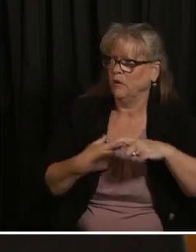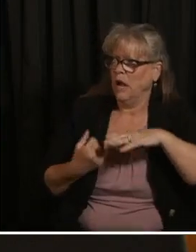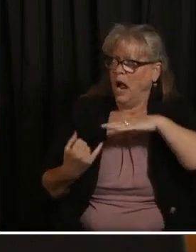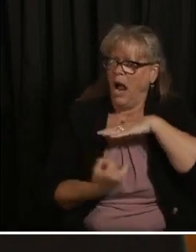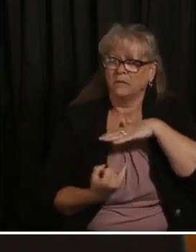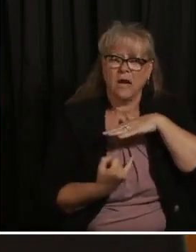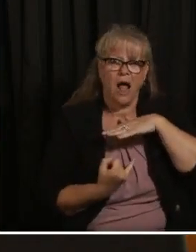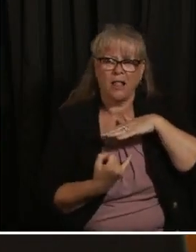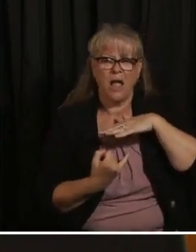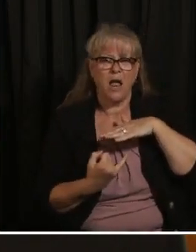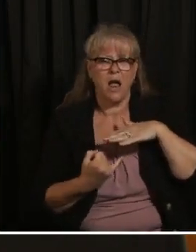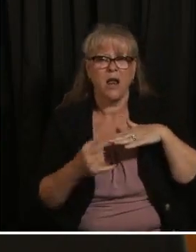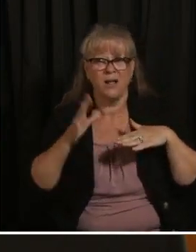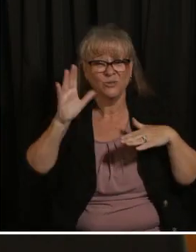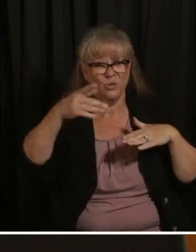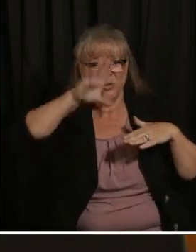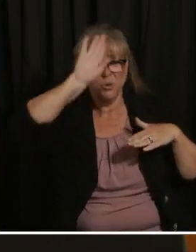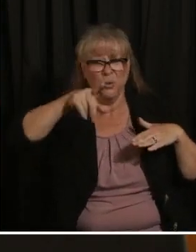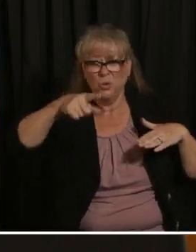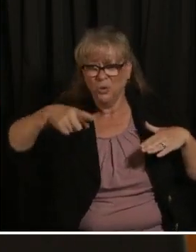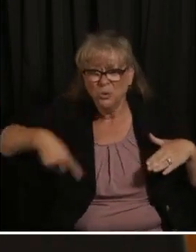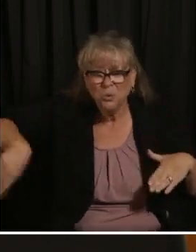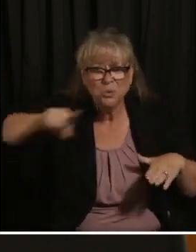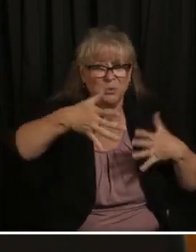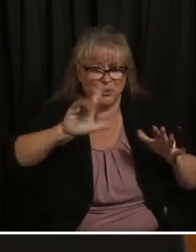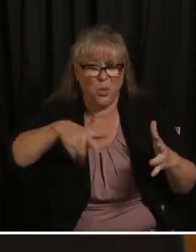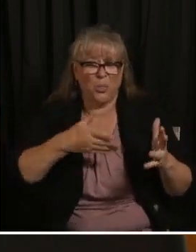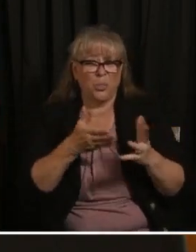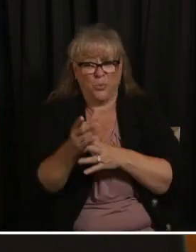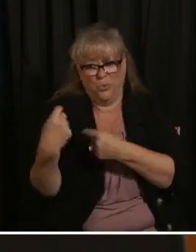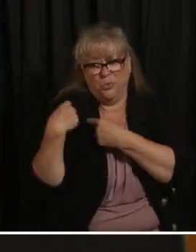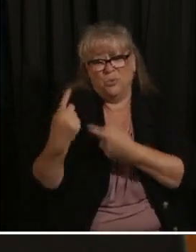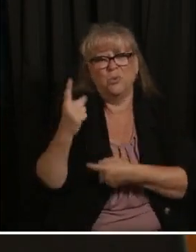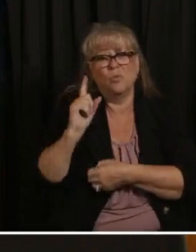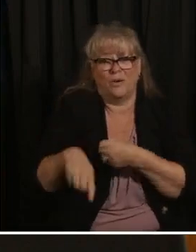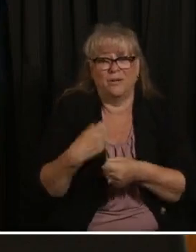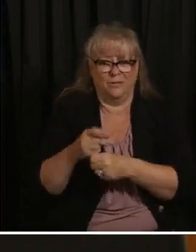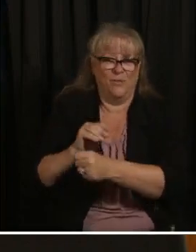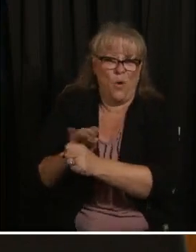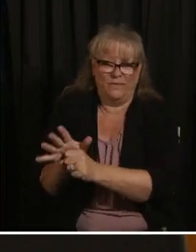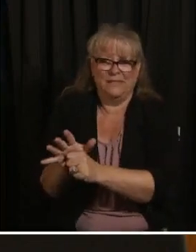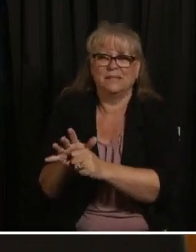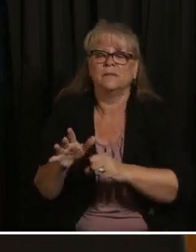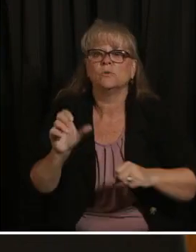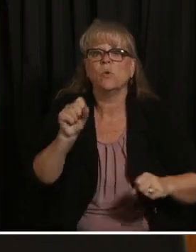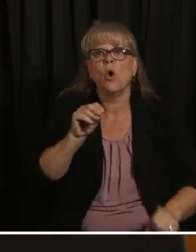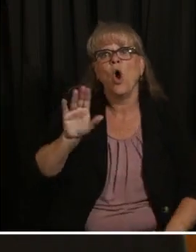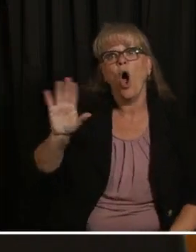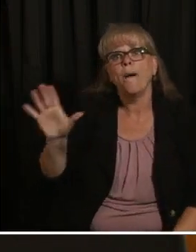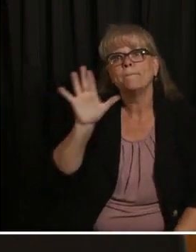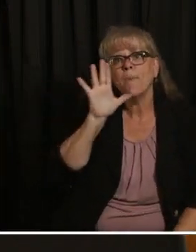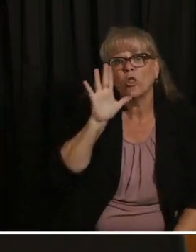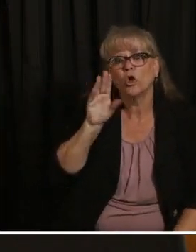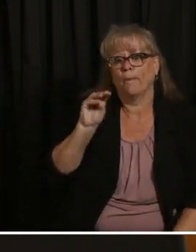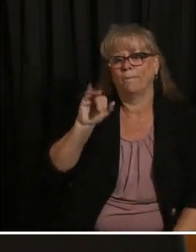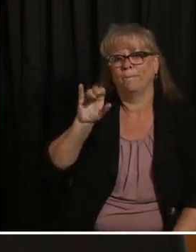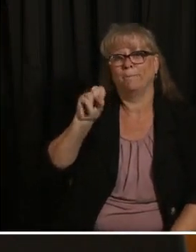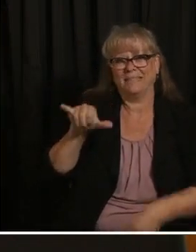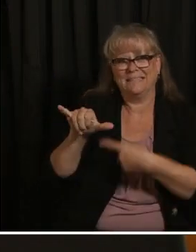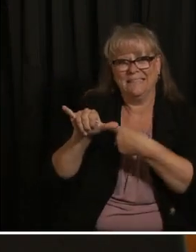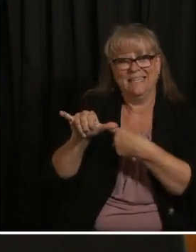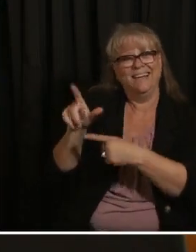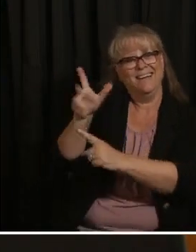extraordinary last year today we have in the audience Hannah's mom Missy who is a nurse one of our frontline